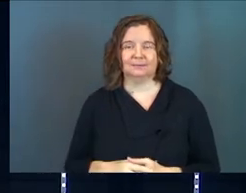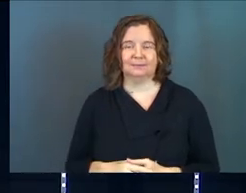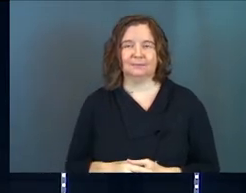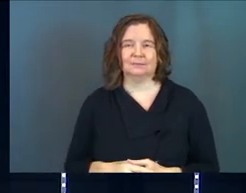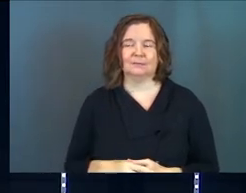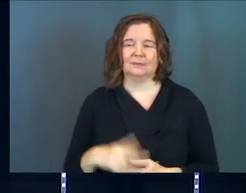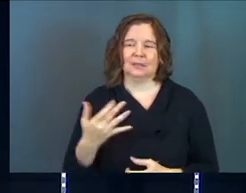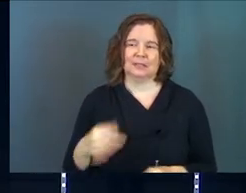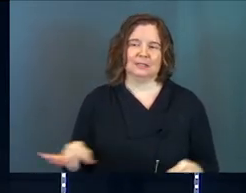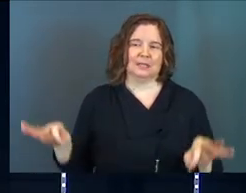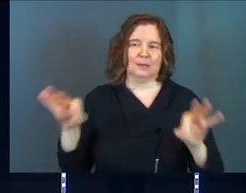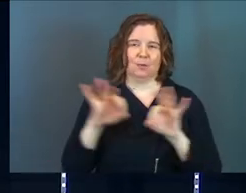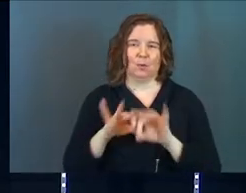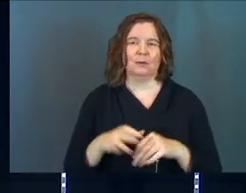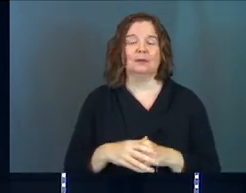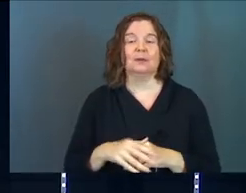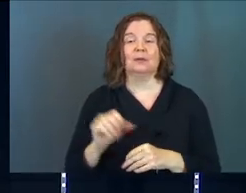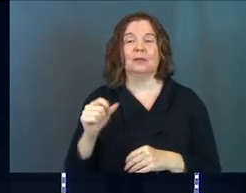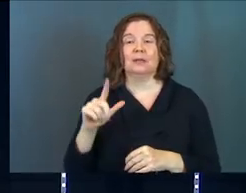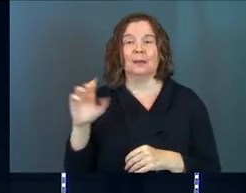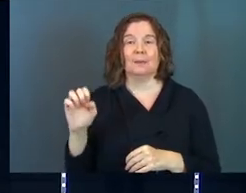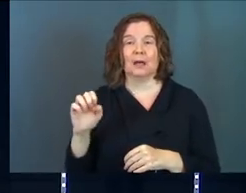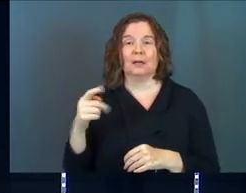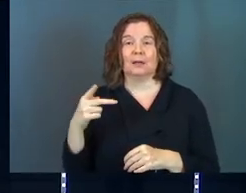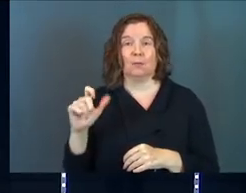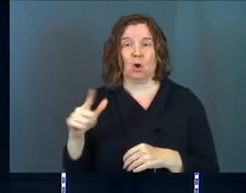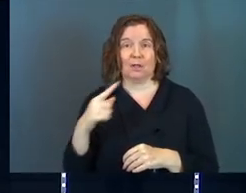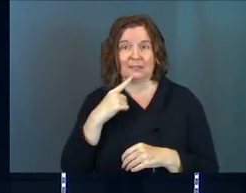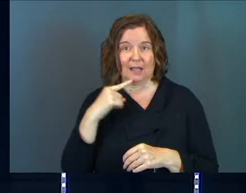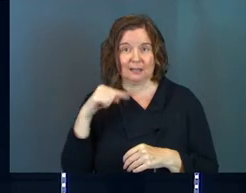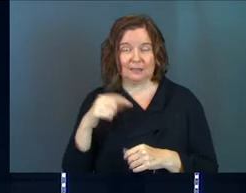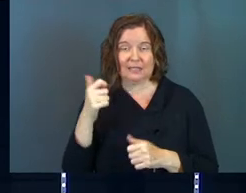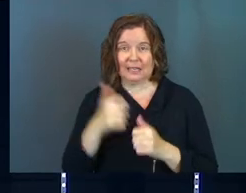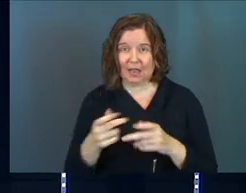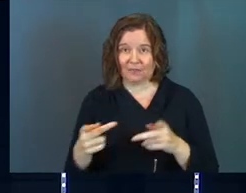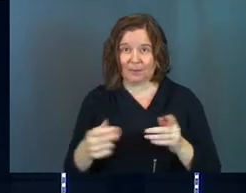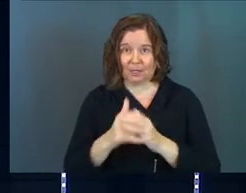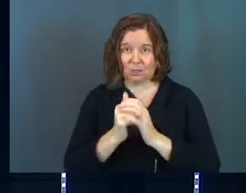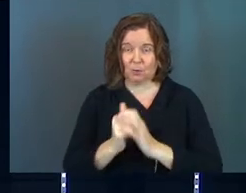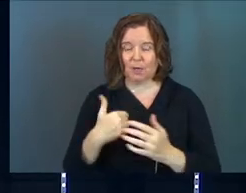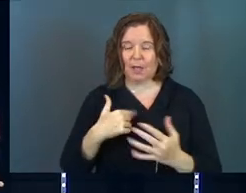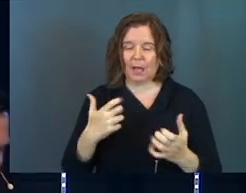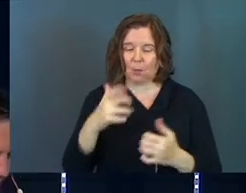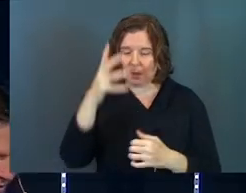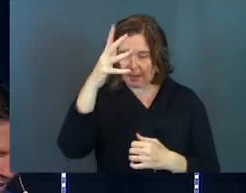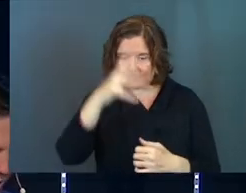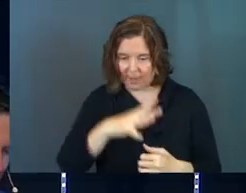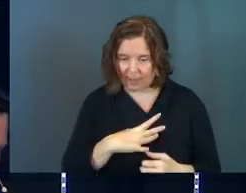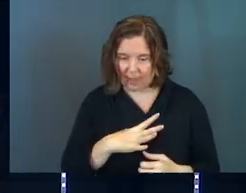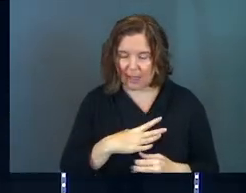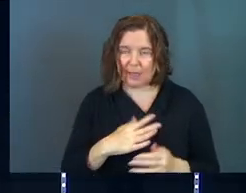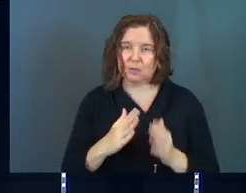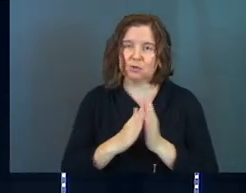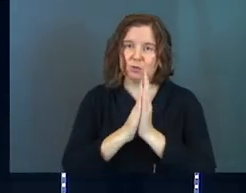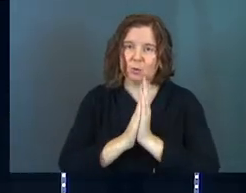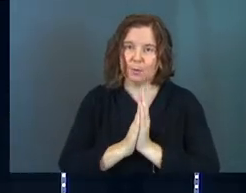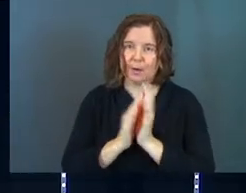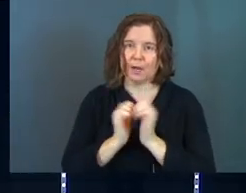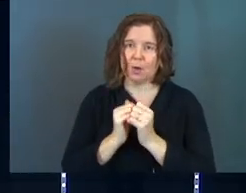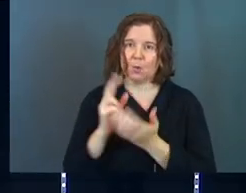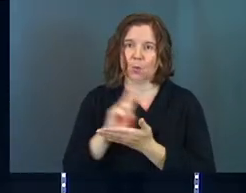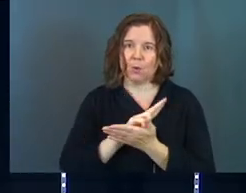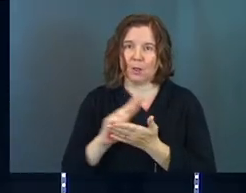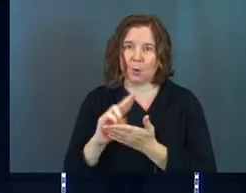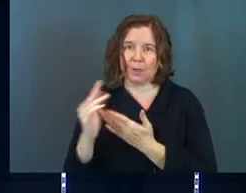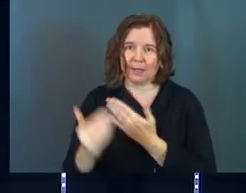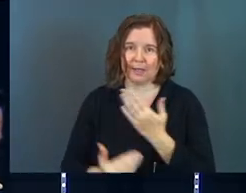So important. The apostle Paul says this. He says, in every place of worship, I want men to pray with holy